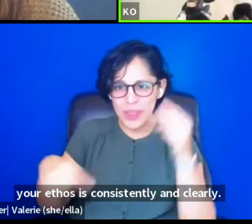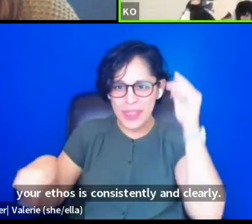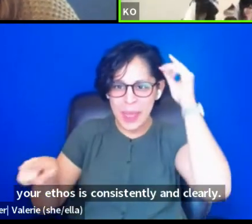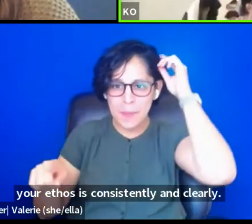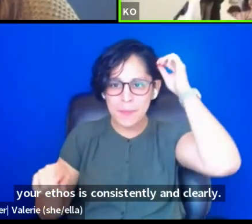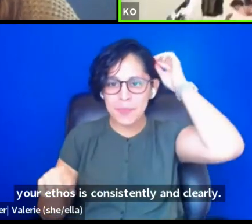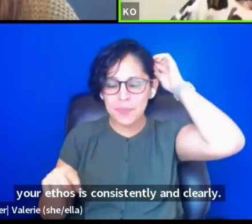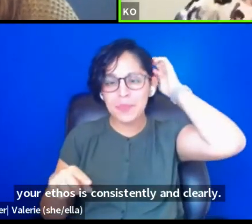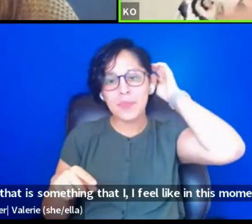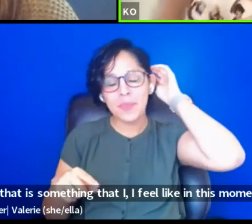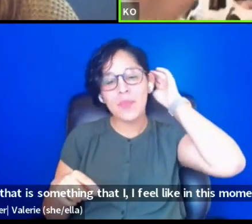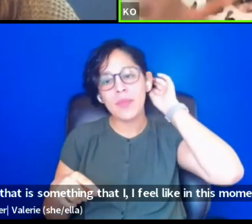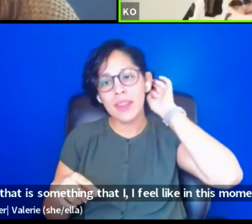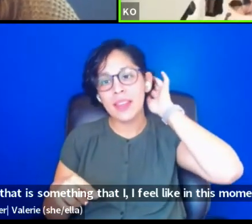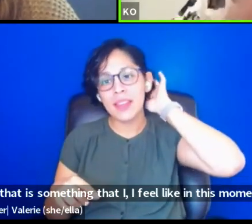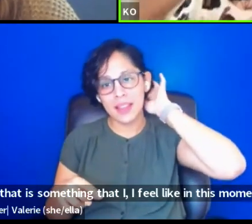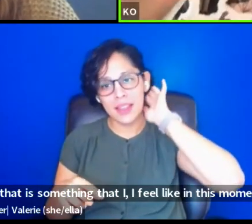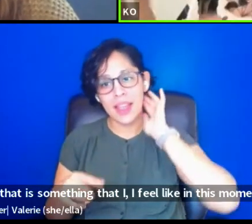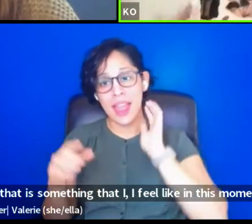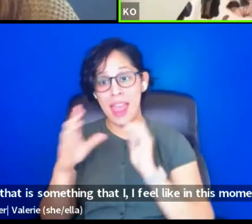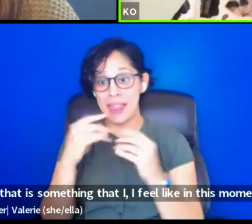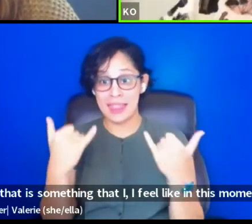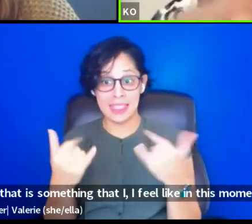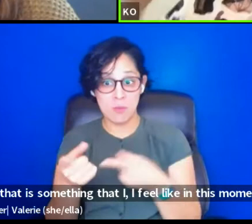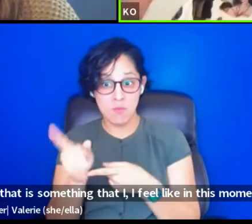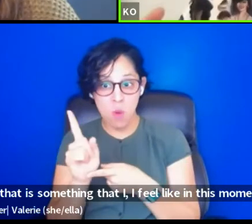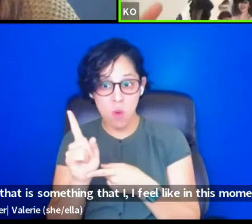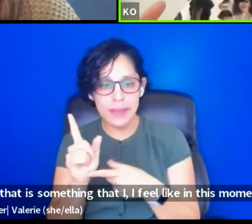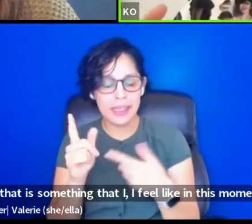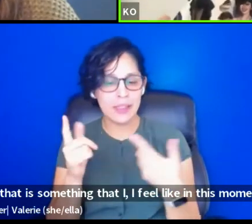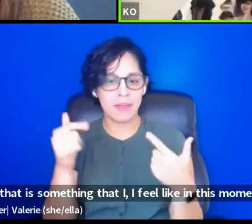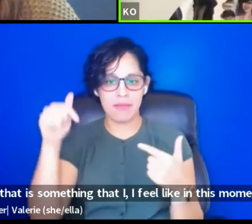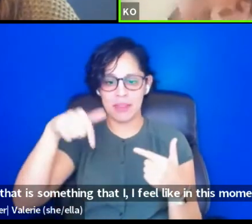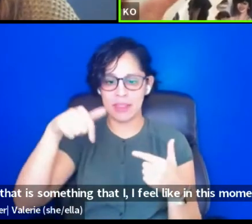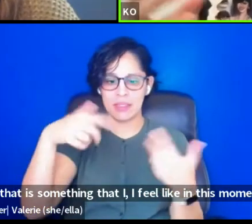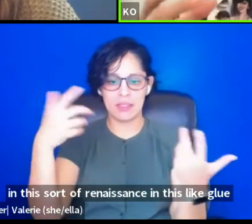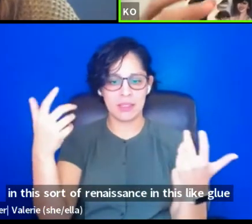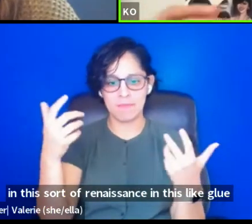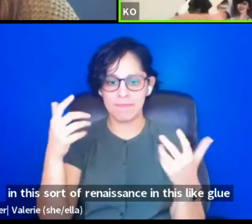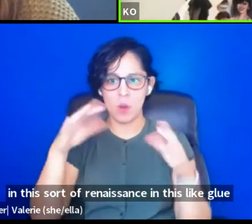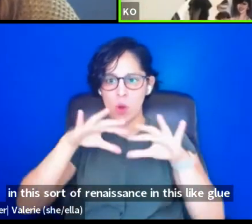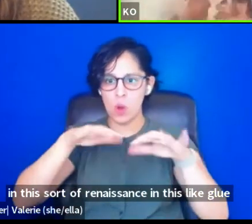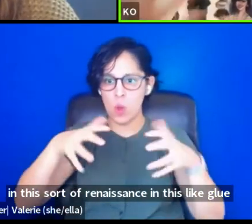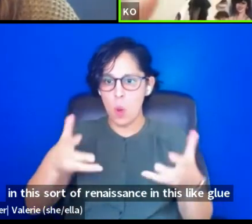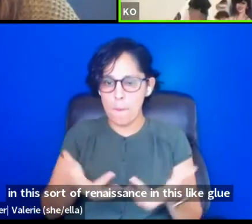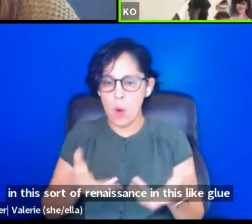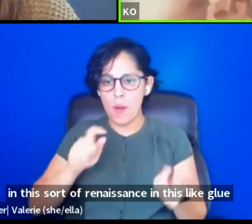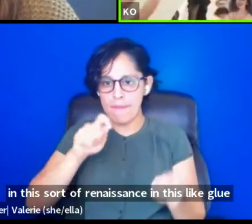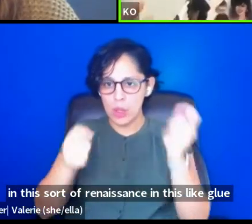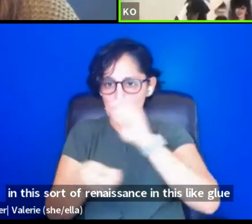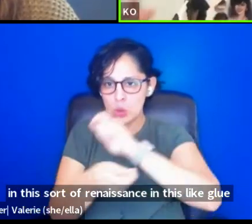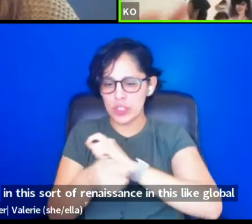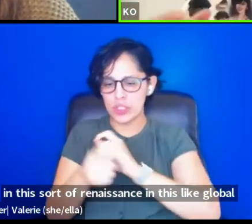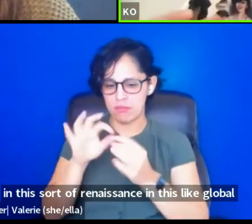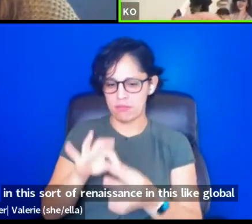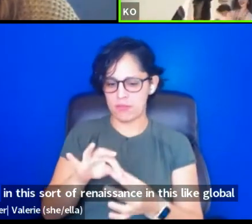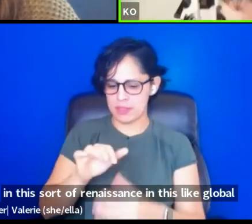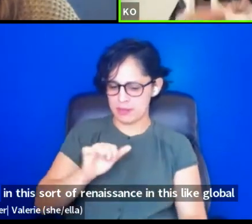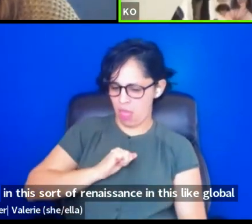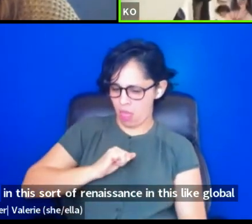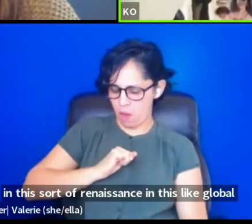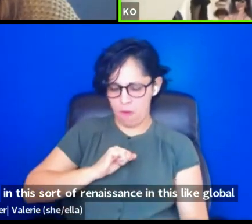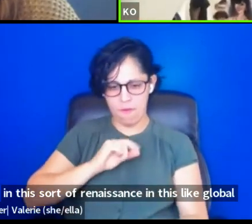moment, in this sort of like renaissance, in this like global evolution of self and artistry,